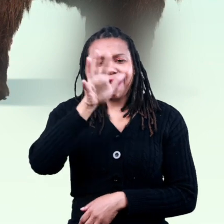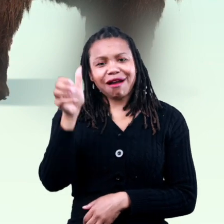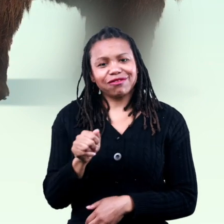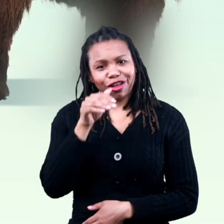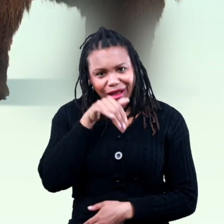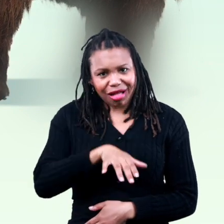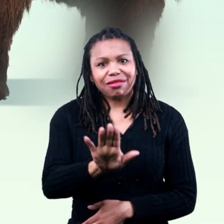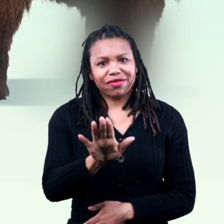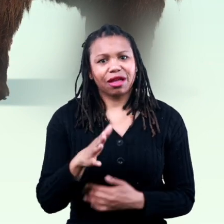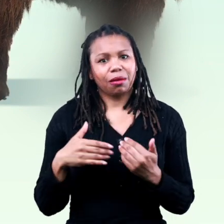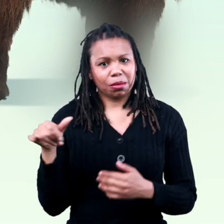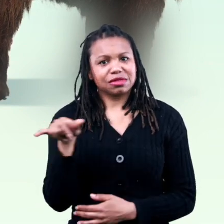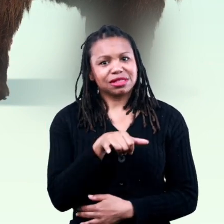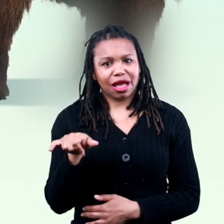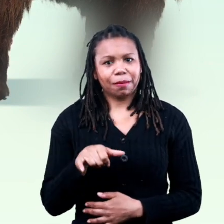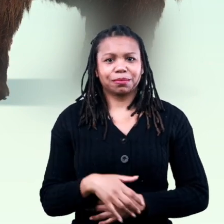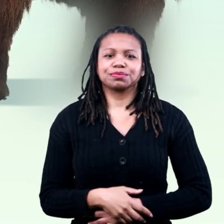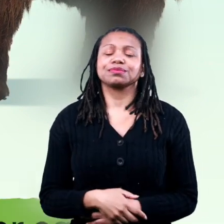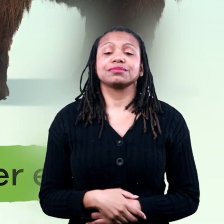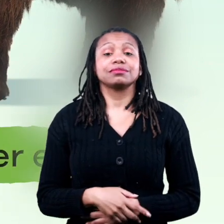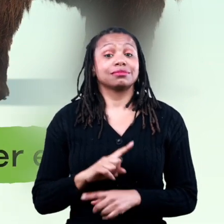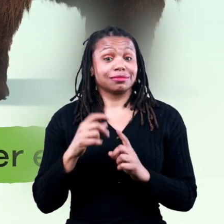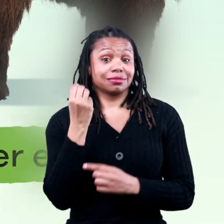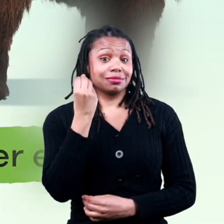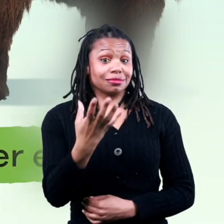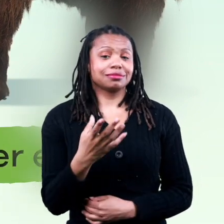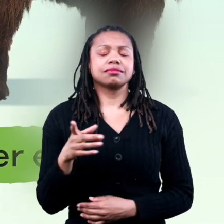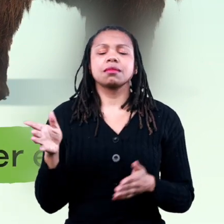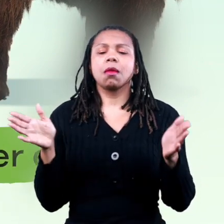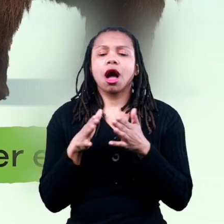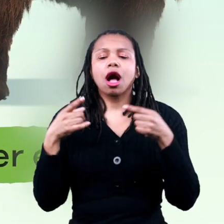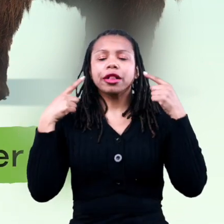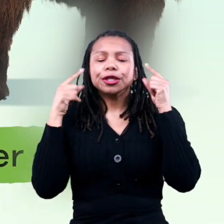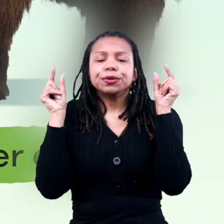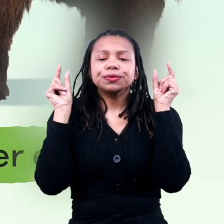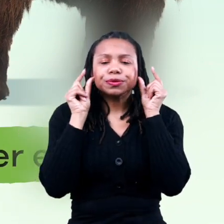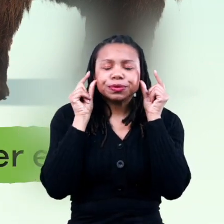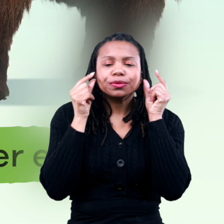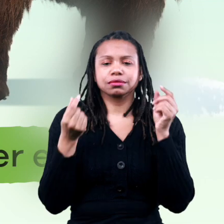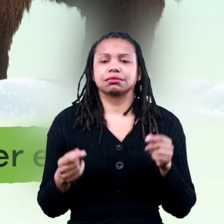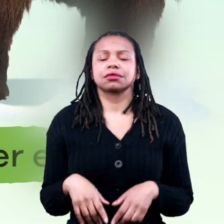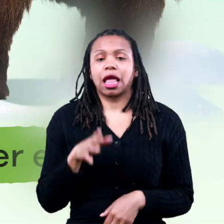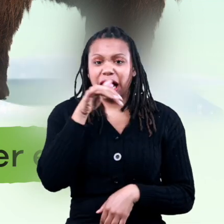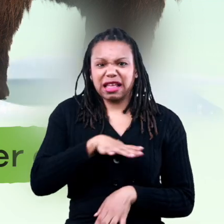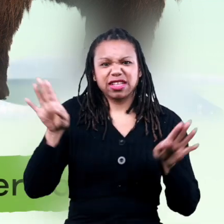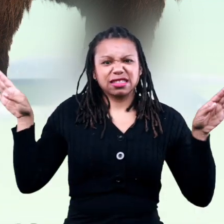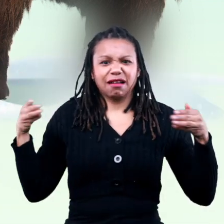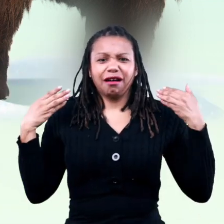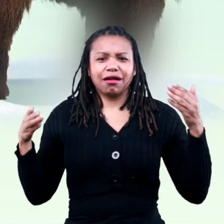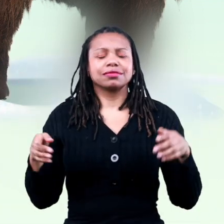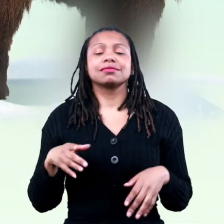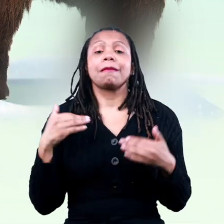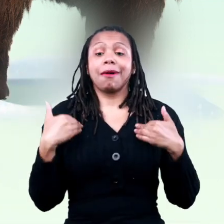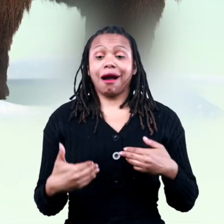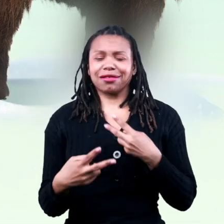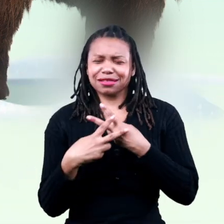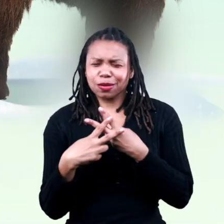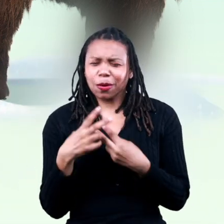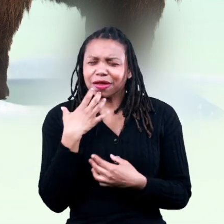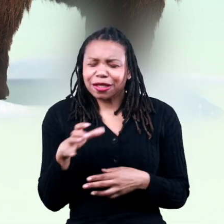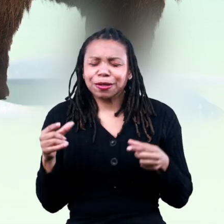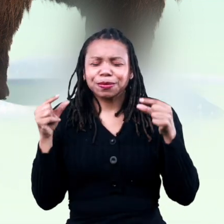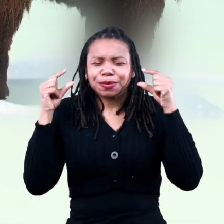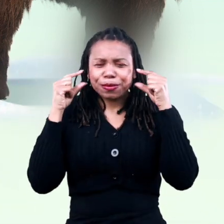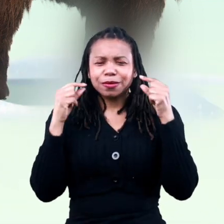of african elephants but woolly mammoths had much smaller ears which helped them maintain